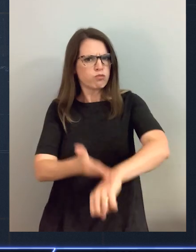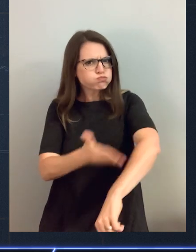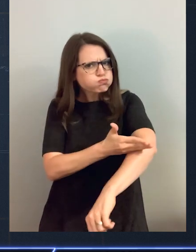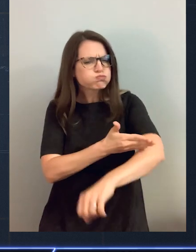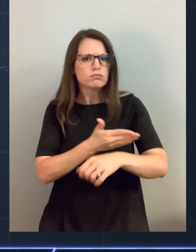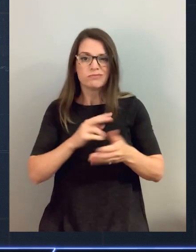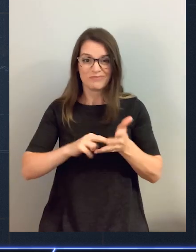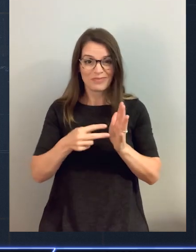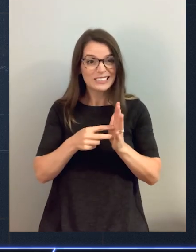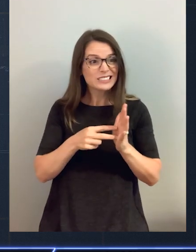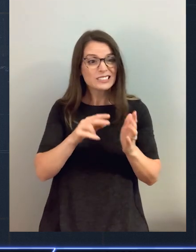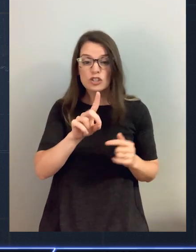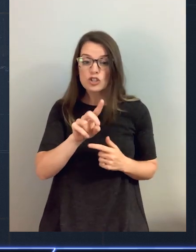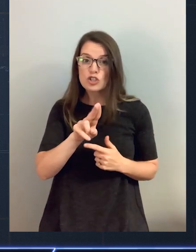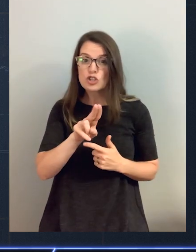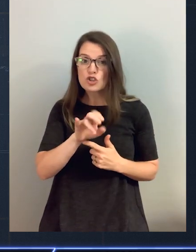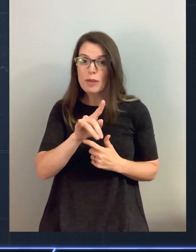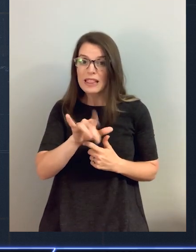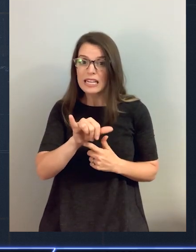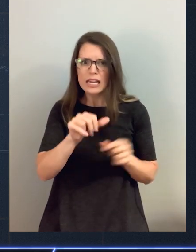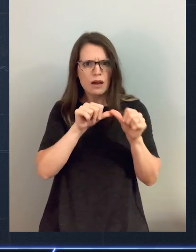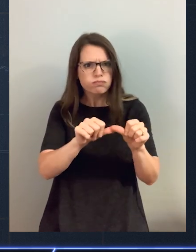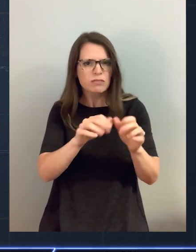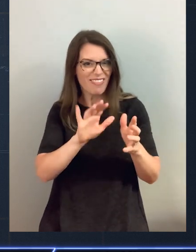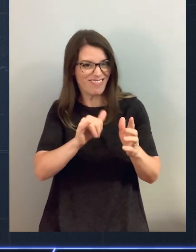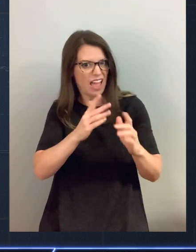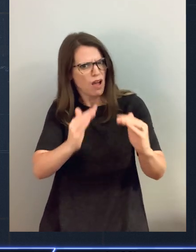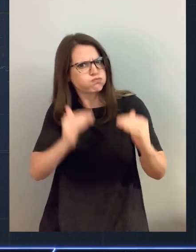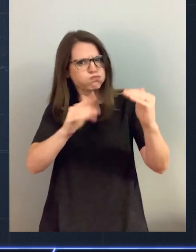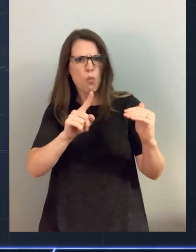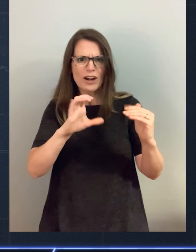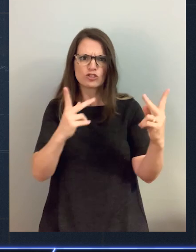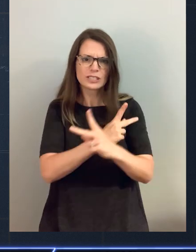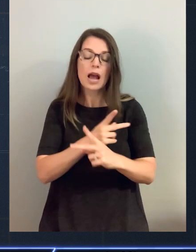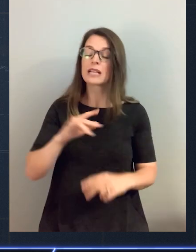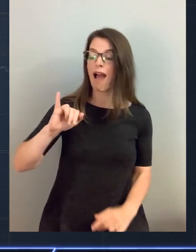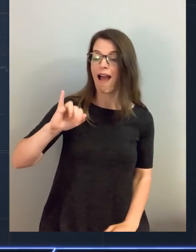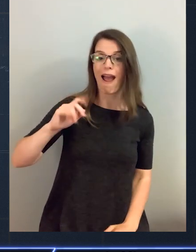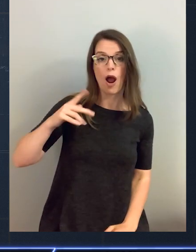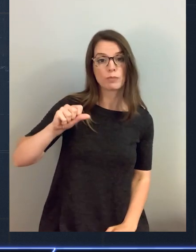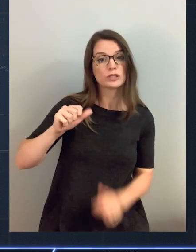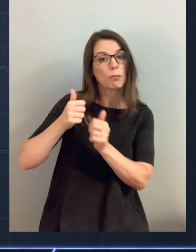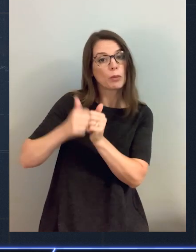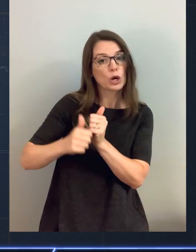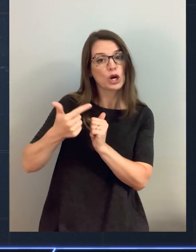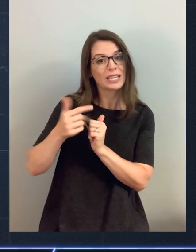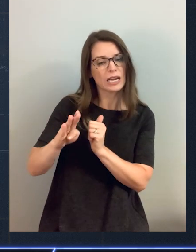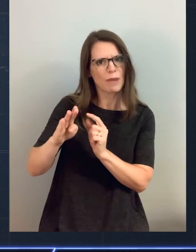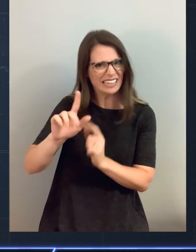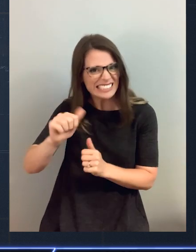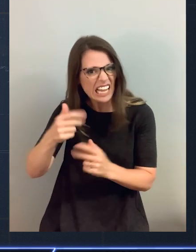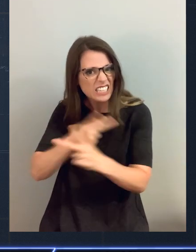step forward. You get, you got a hundred times higher durability and then 10 times the IOPS per gigabyte. The idea is that you get